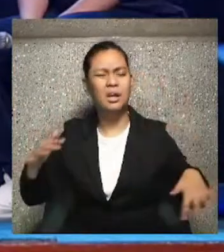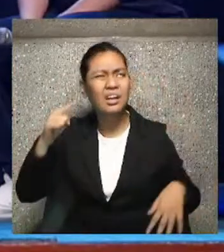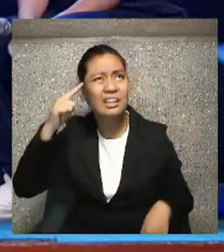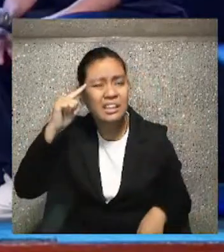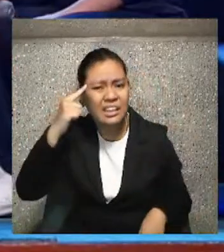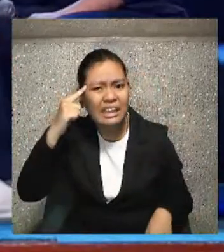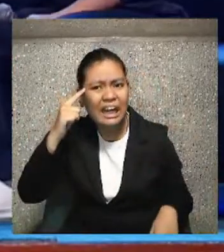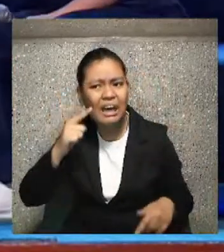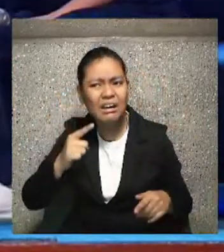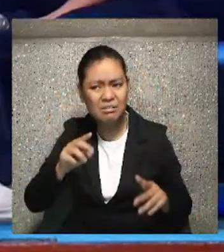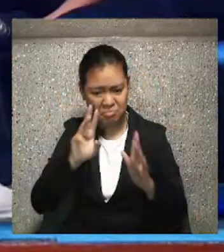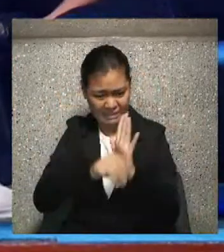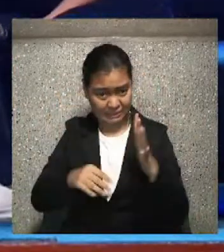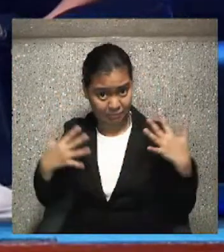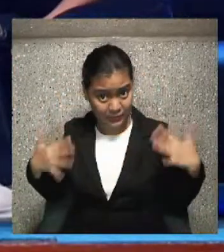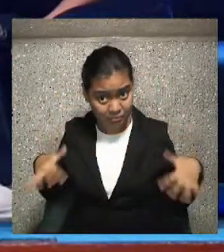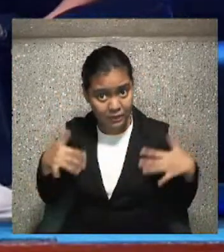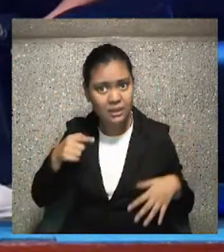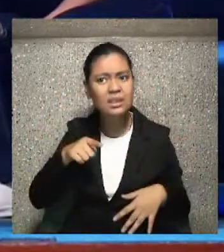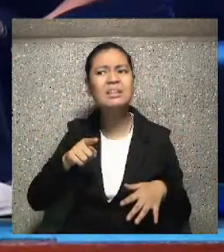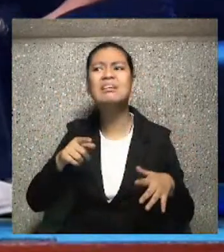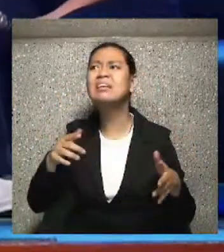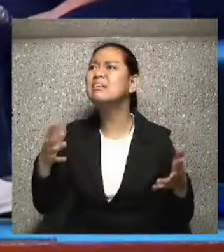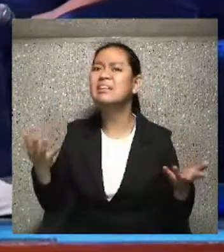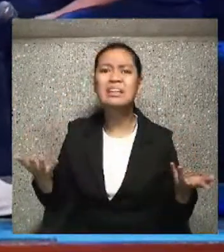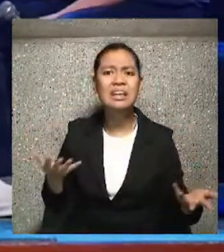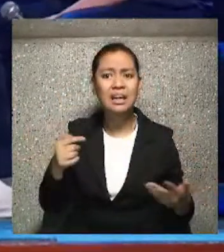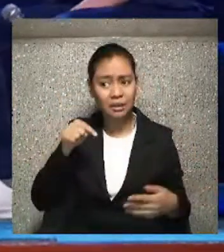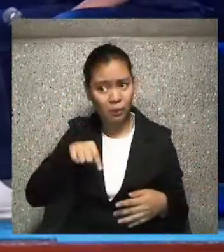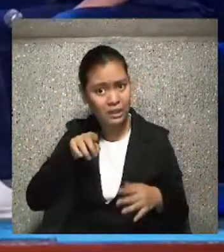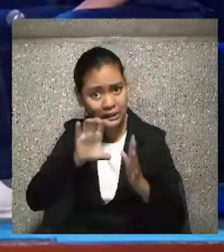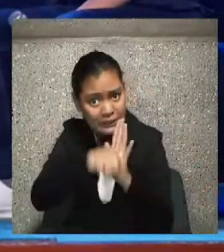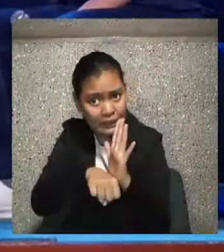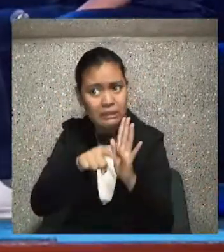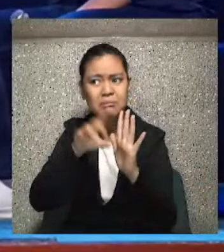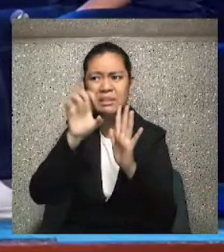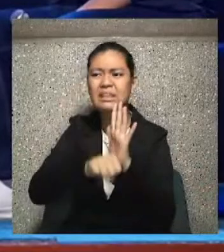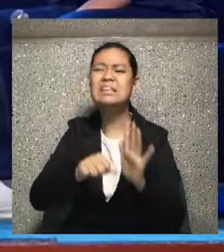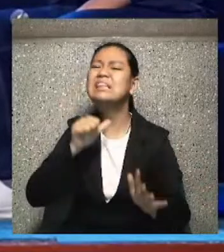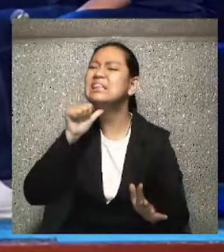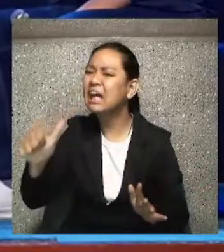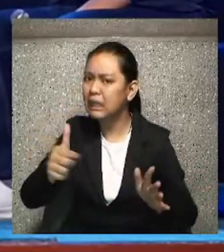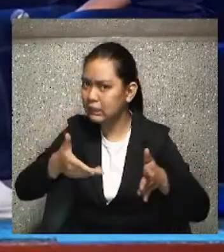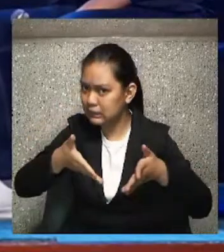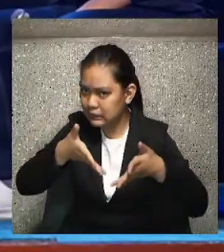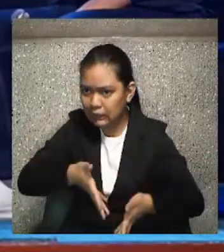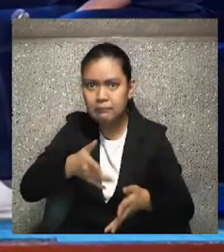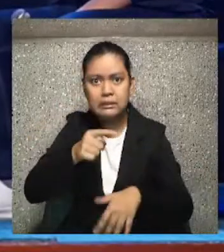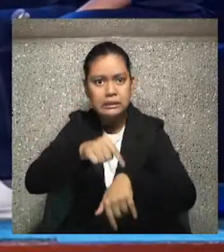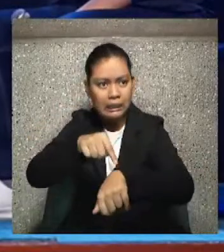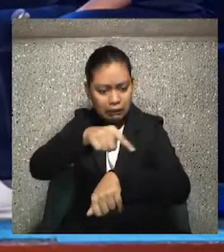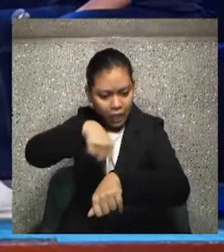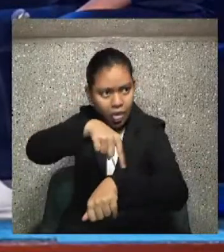now. We just don't. We don't spend enough time in the moment.